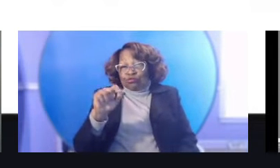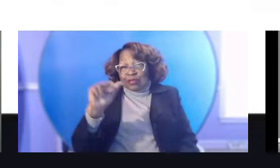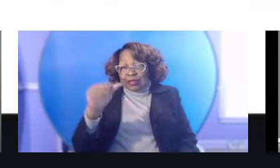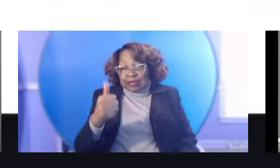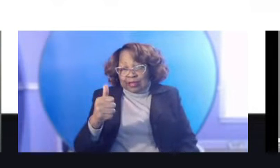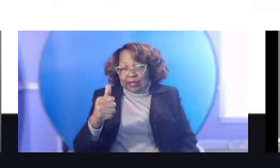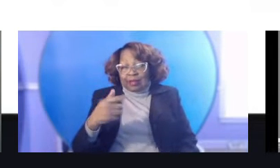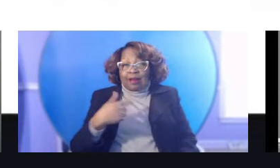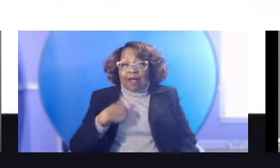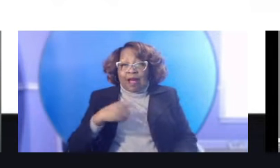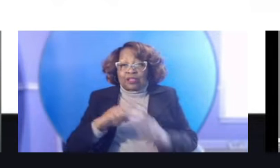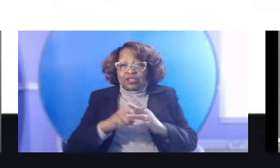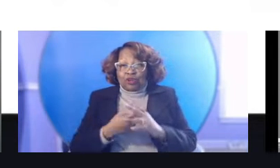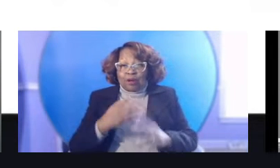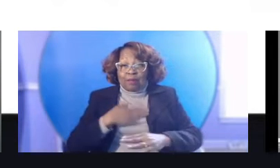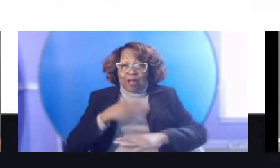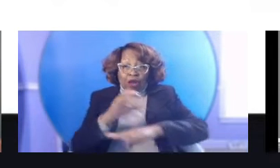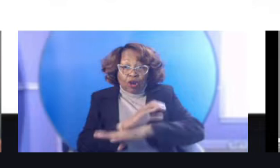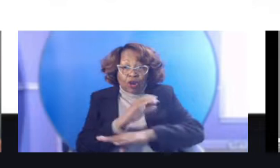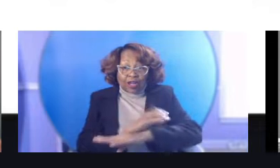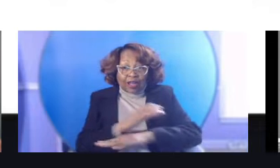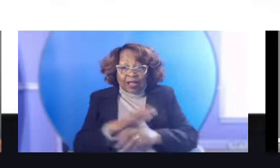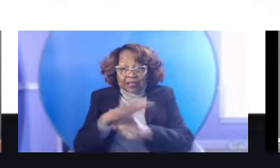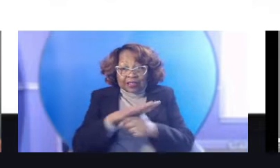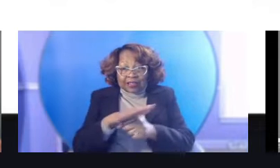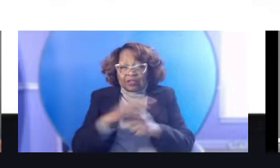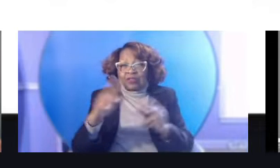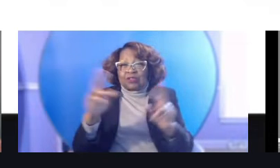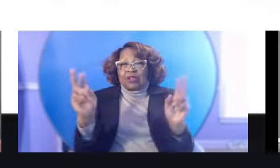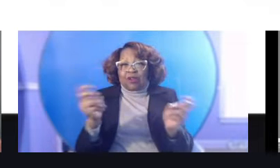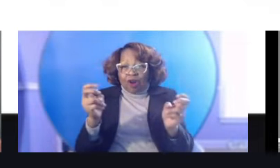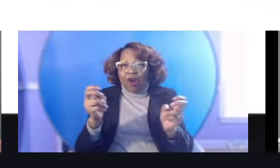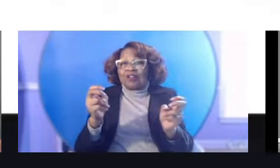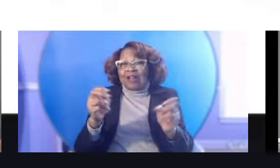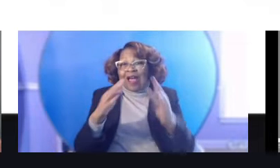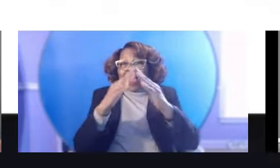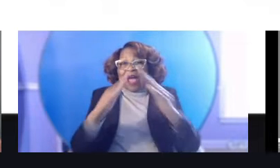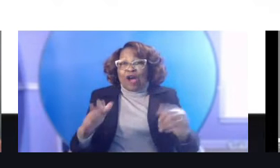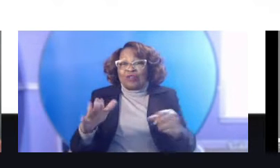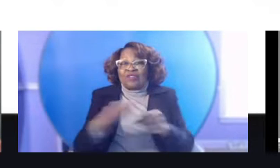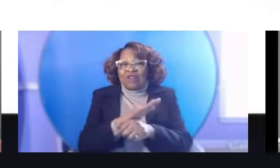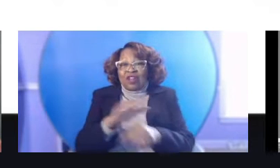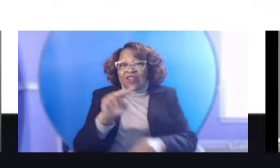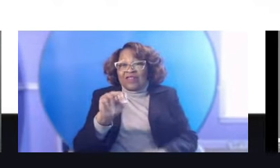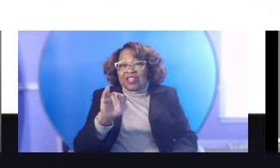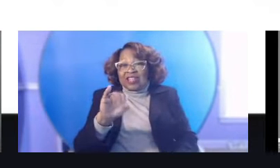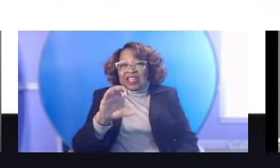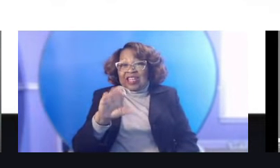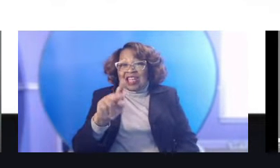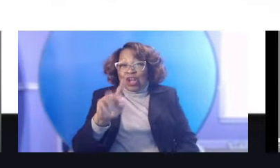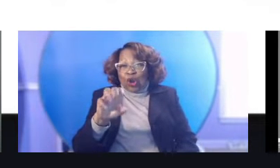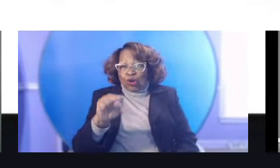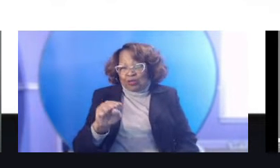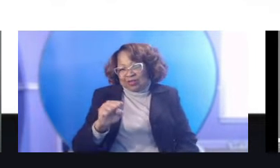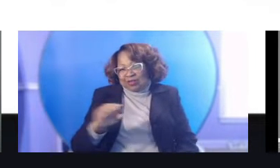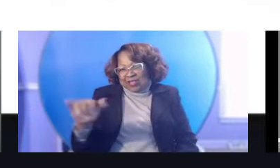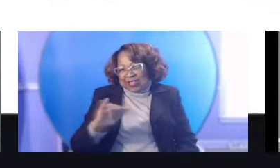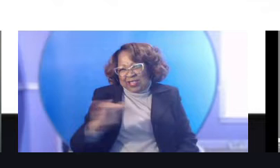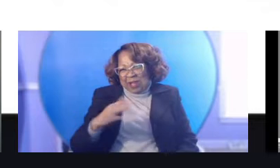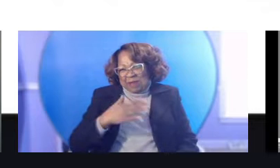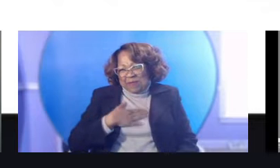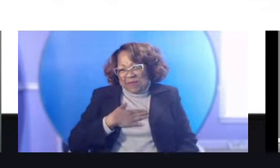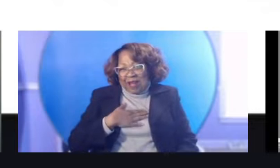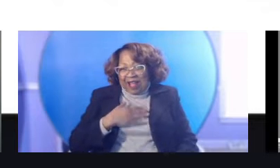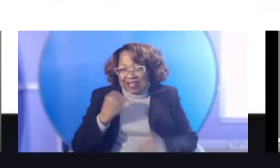started my online site called House Full of Nichols. My last name is Nichols. was pregnant with my twin. We were going to have a house full of children and